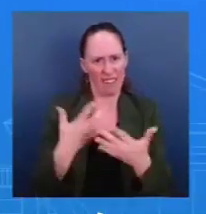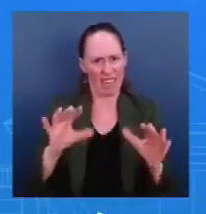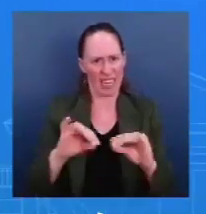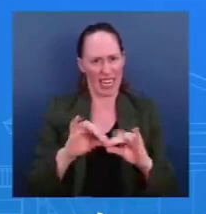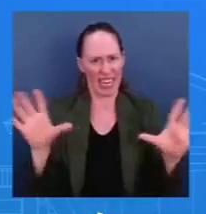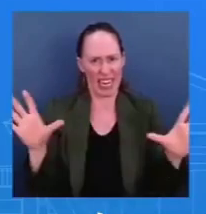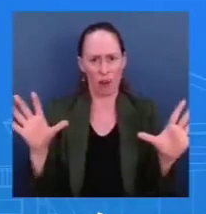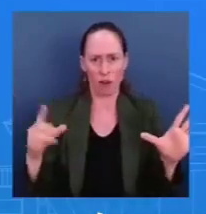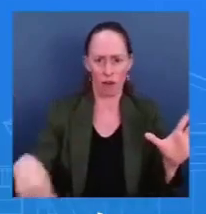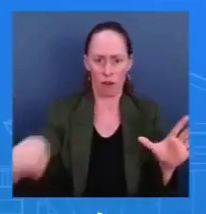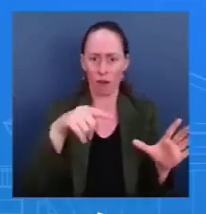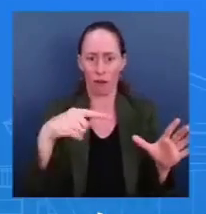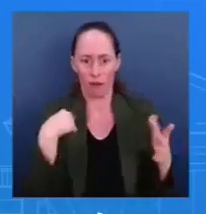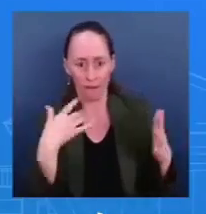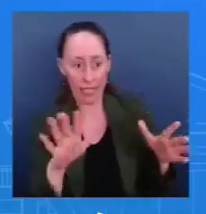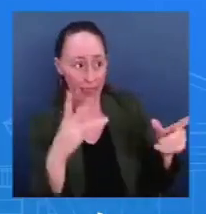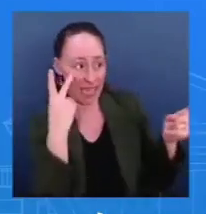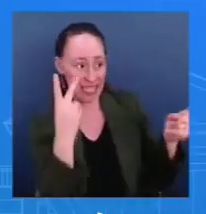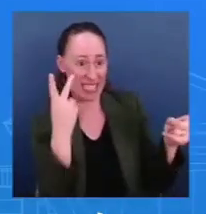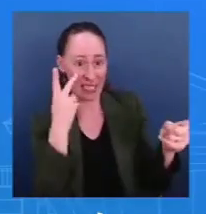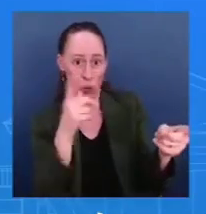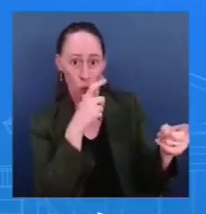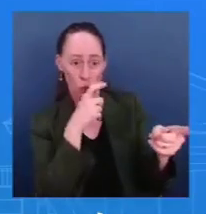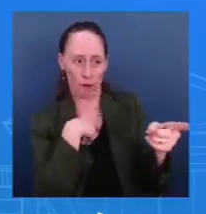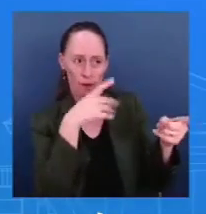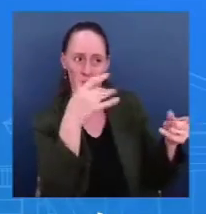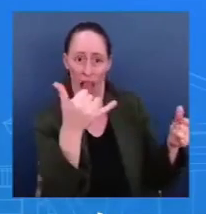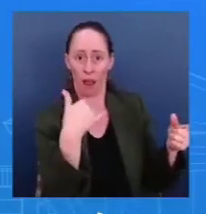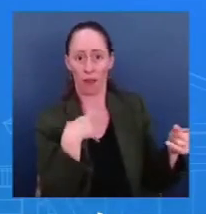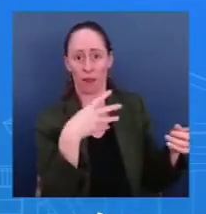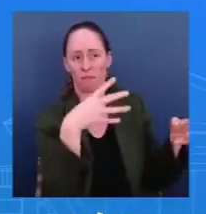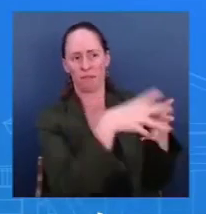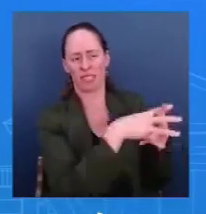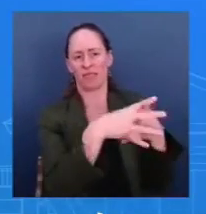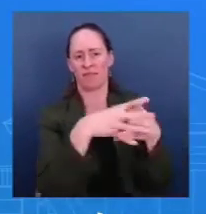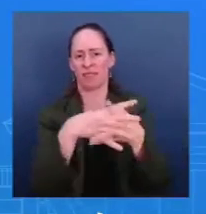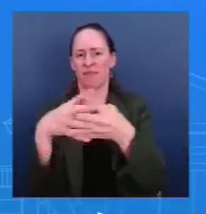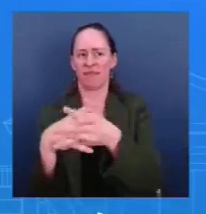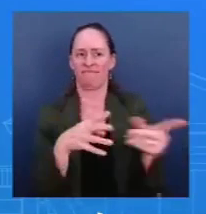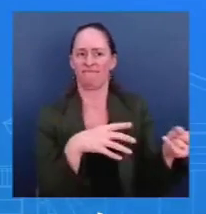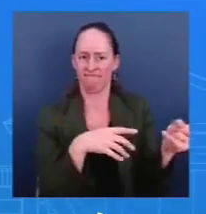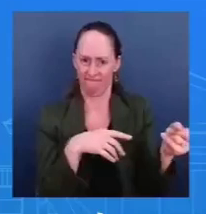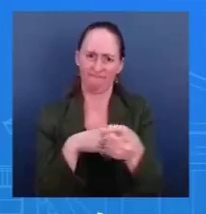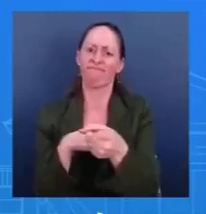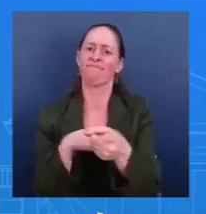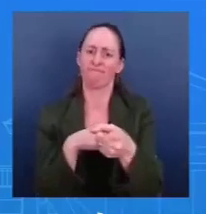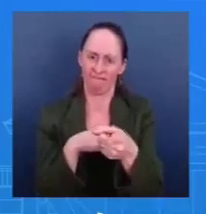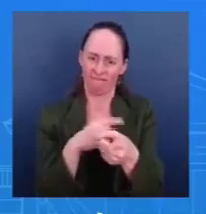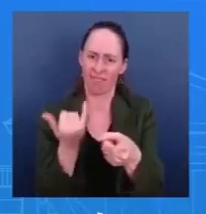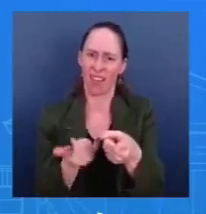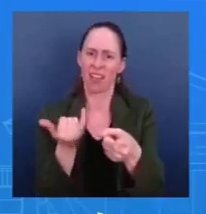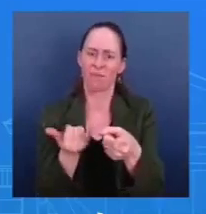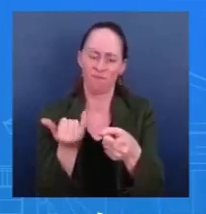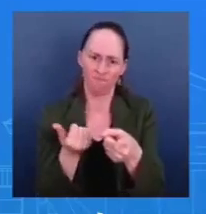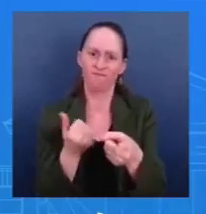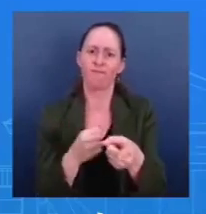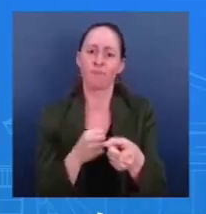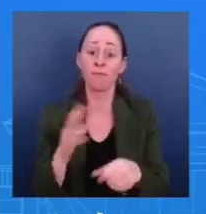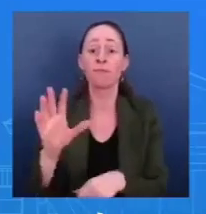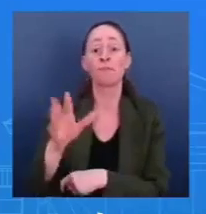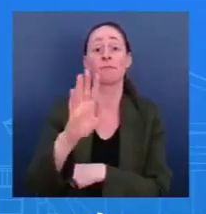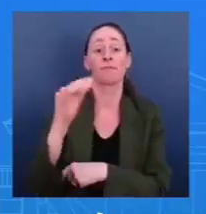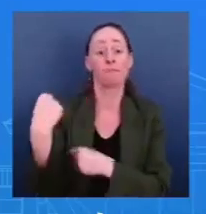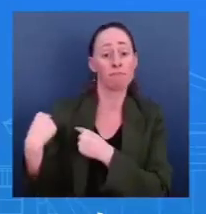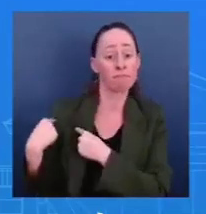the actors involved accountable. We will continue to do so. These actions are the result of months of hard investigative and interagency